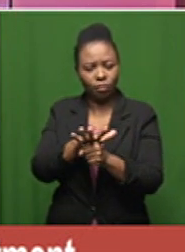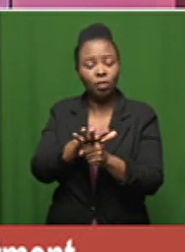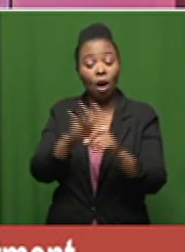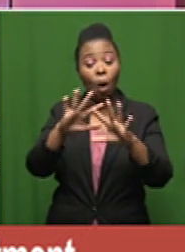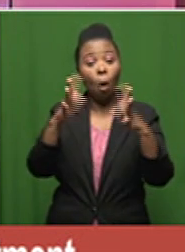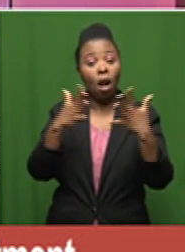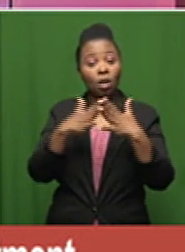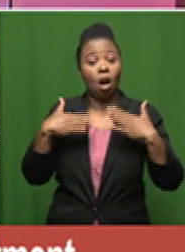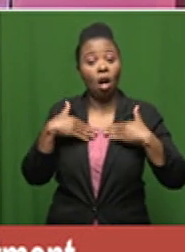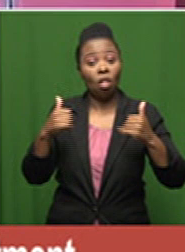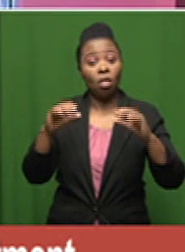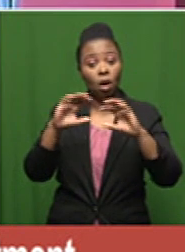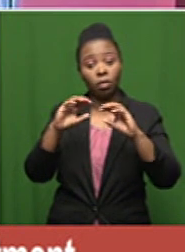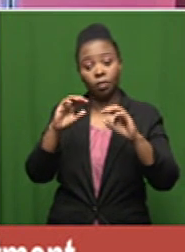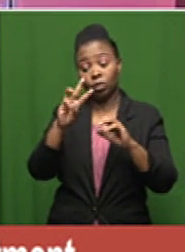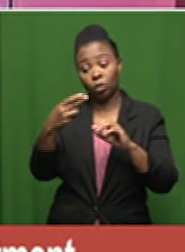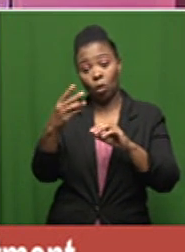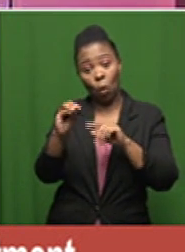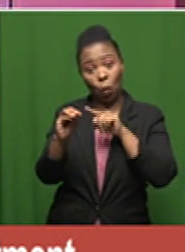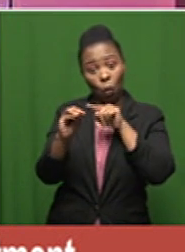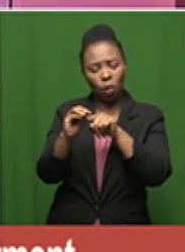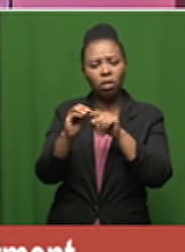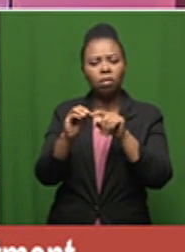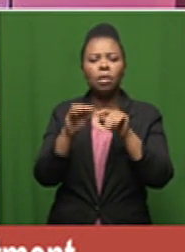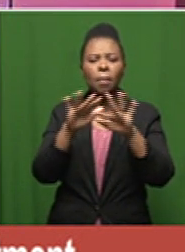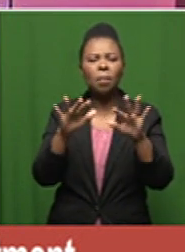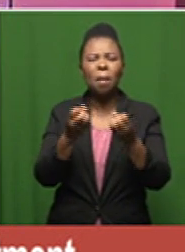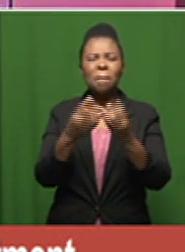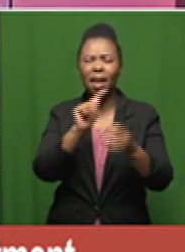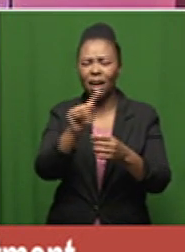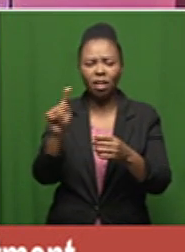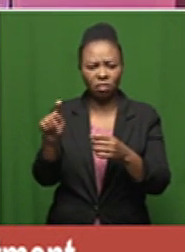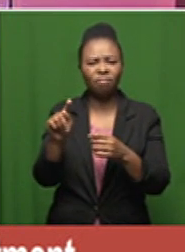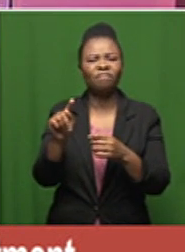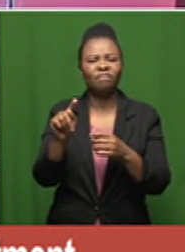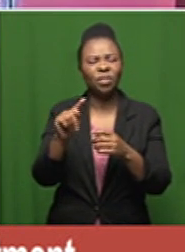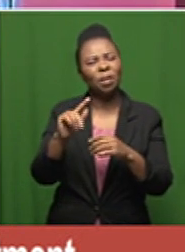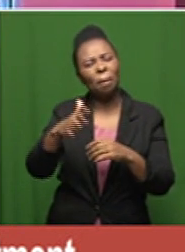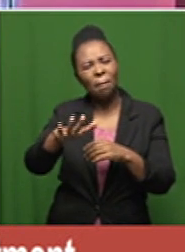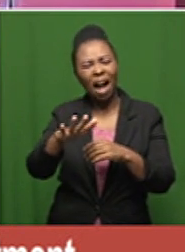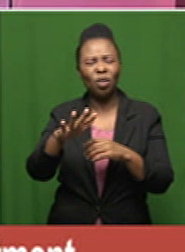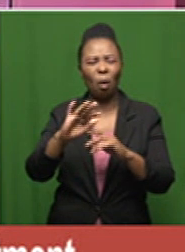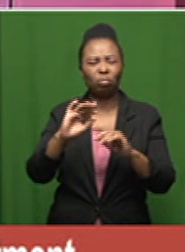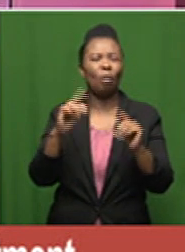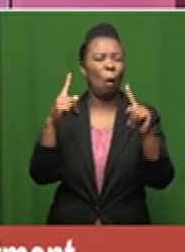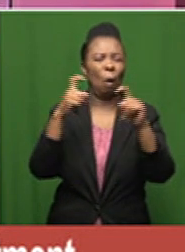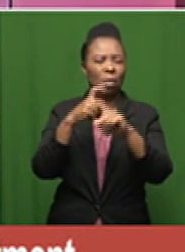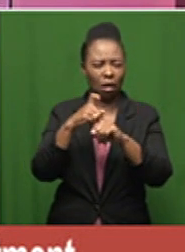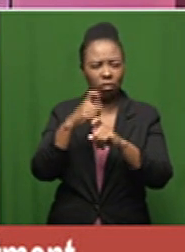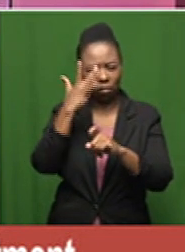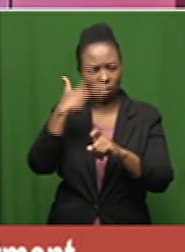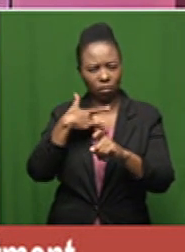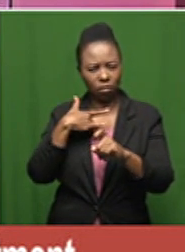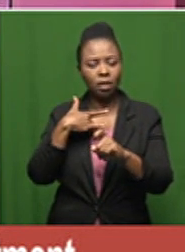world's health organization many people with covert 19 develop mild or uncomplicated illness and not everyone actually